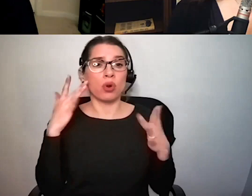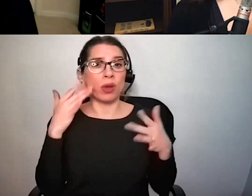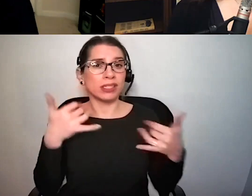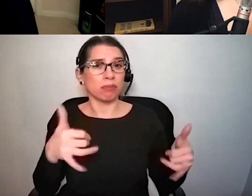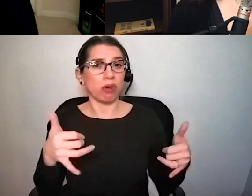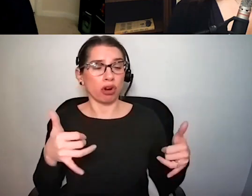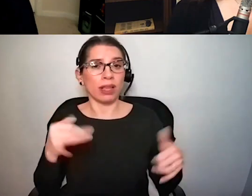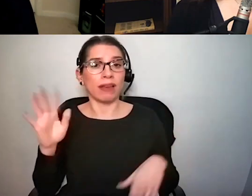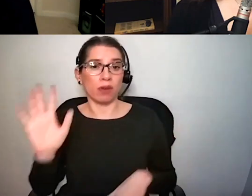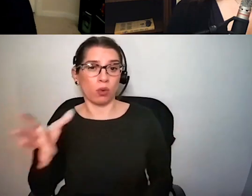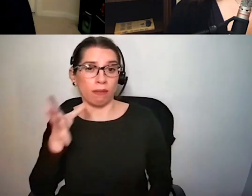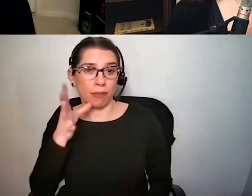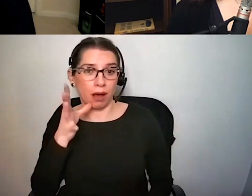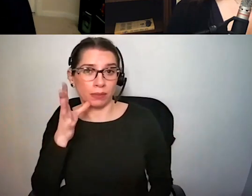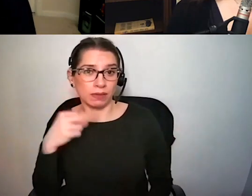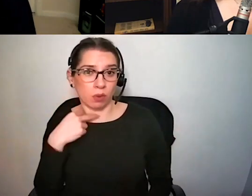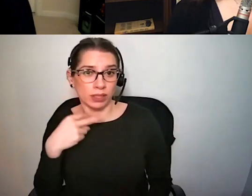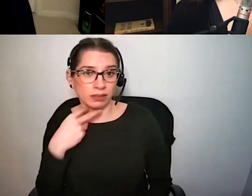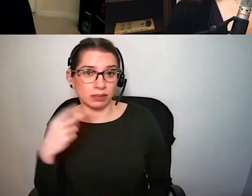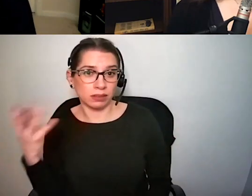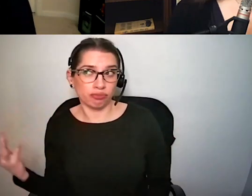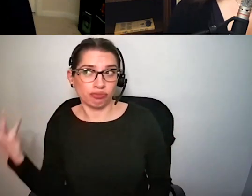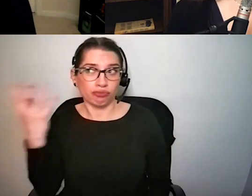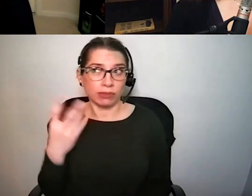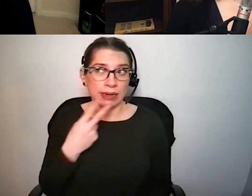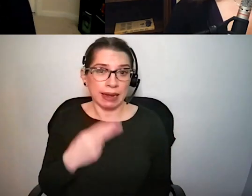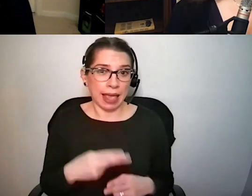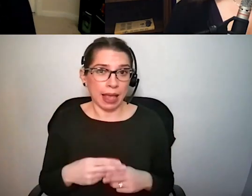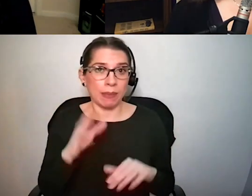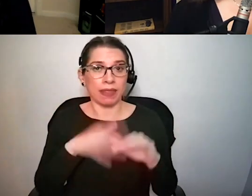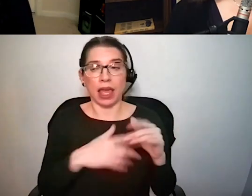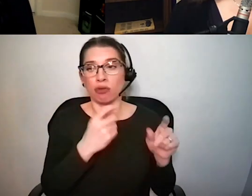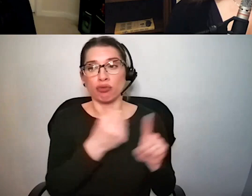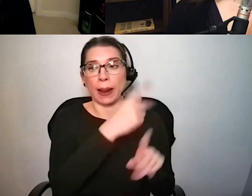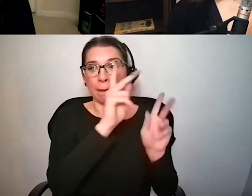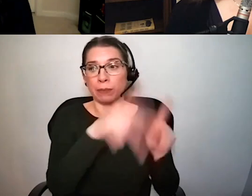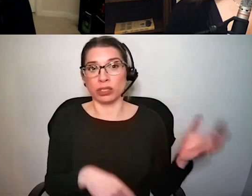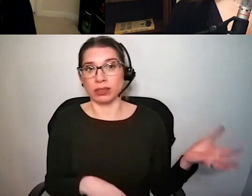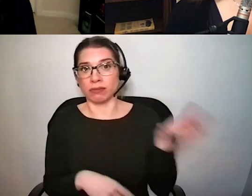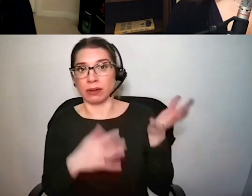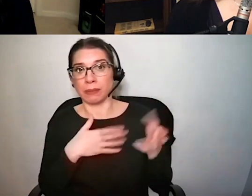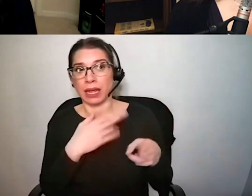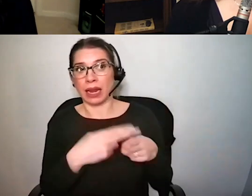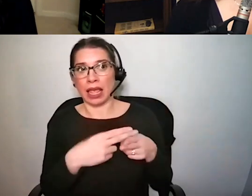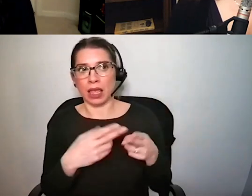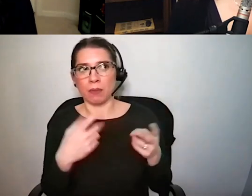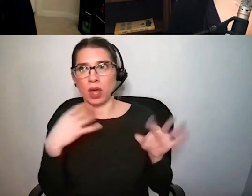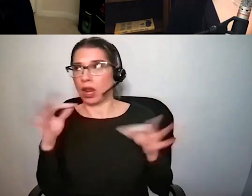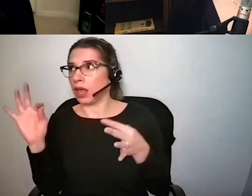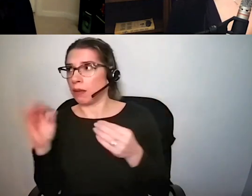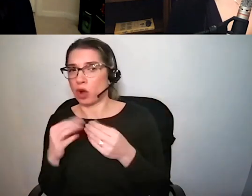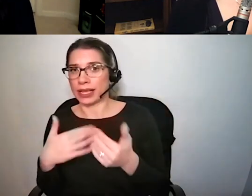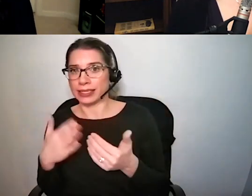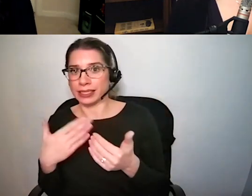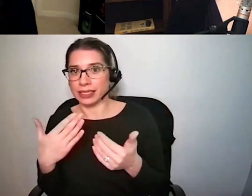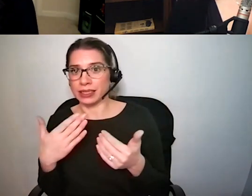your name over a random person calling your name and I think those are the kinds of things too like if you have a common name do